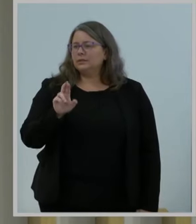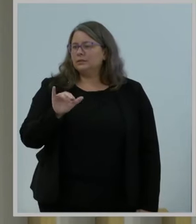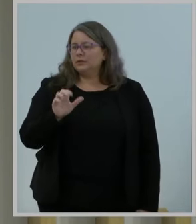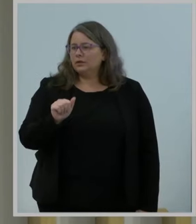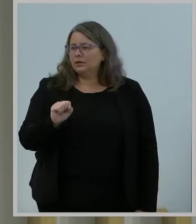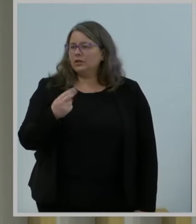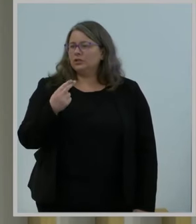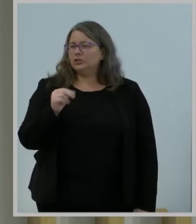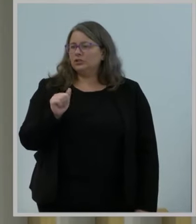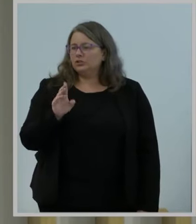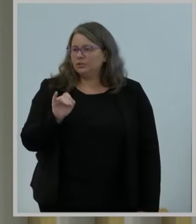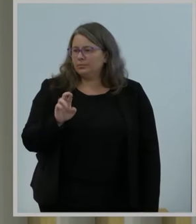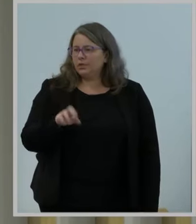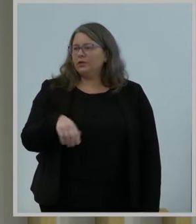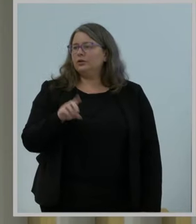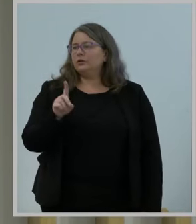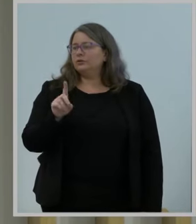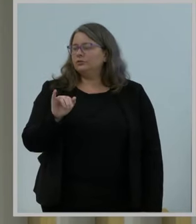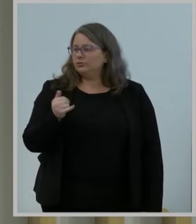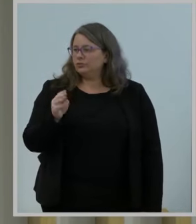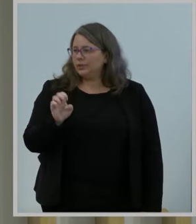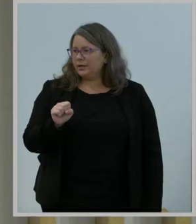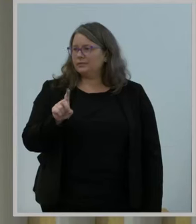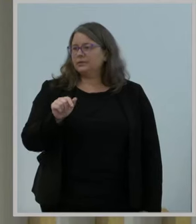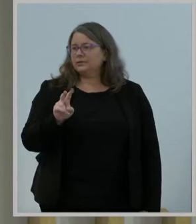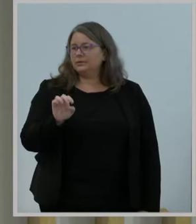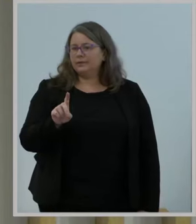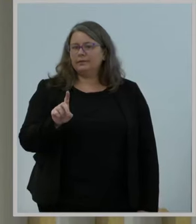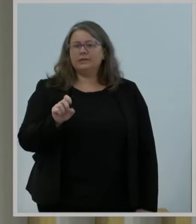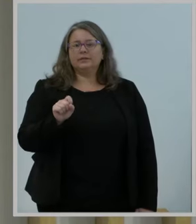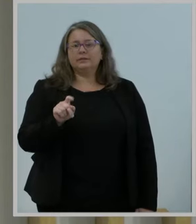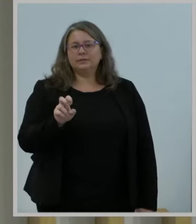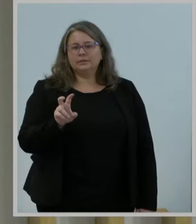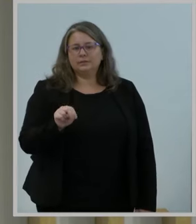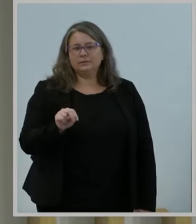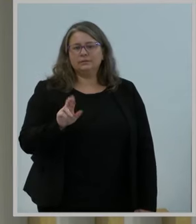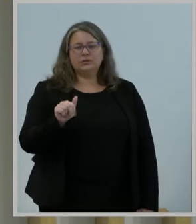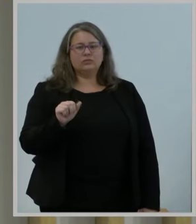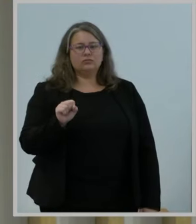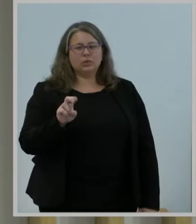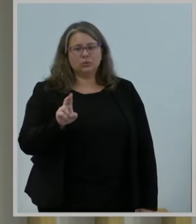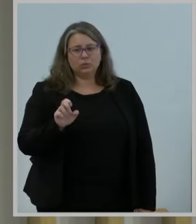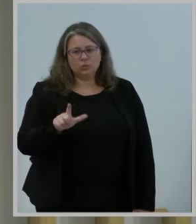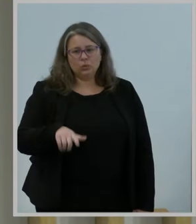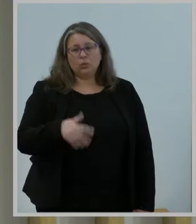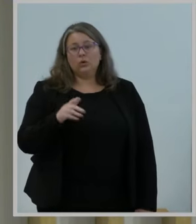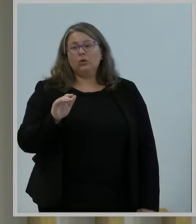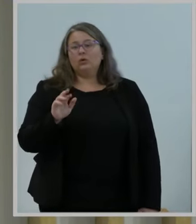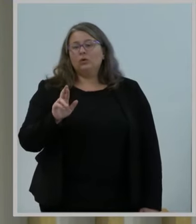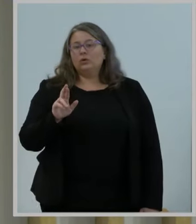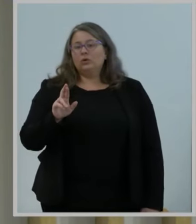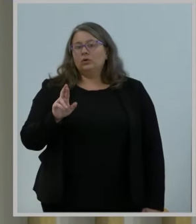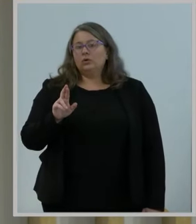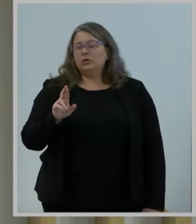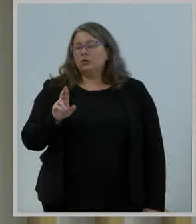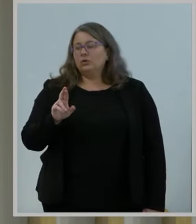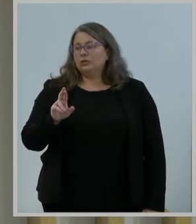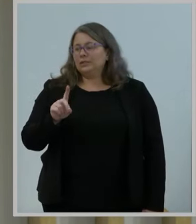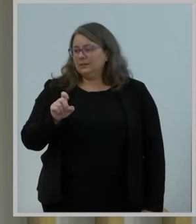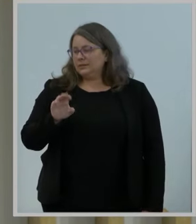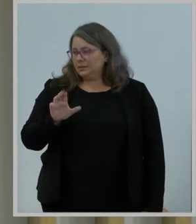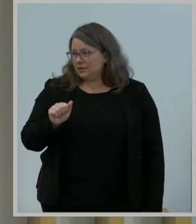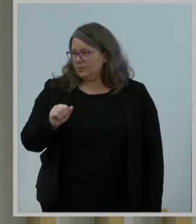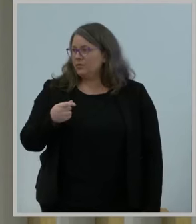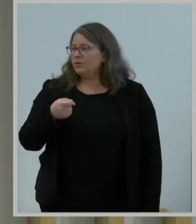Hamid, James Wiley, David Saratsky, Stephen Carpenter, Rasul Safavian, Rochelle Cohen, and Deborah Jordan from the Public Safety and Homeland